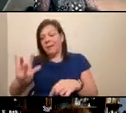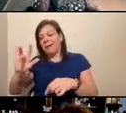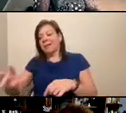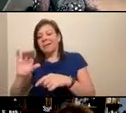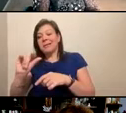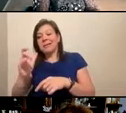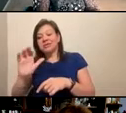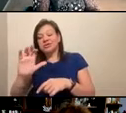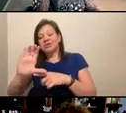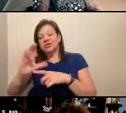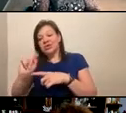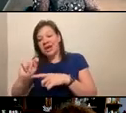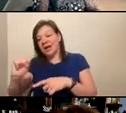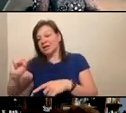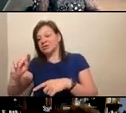chat.